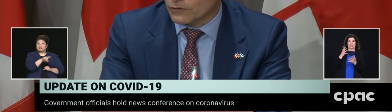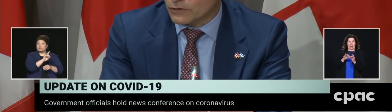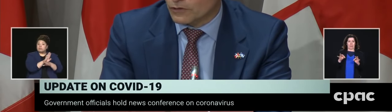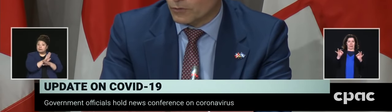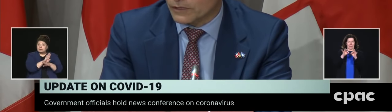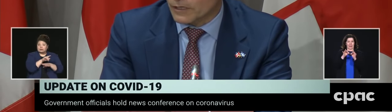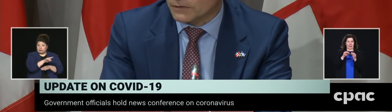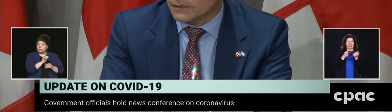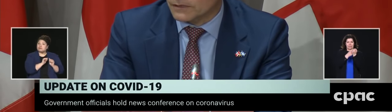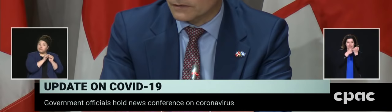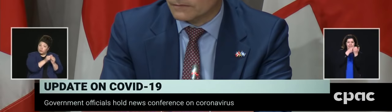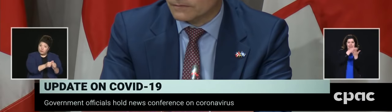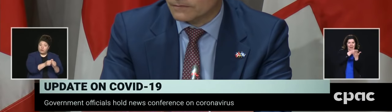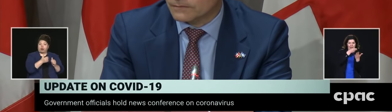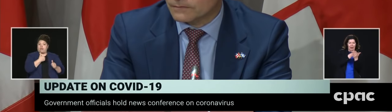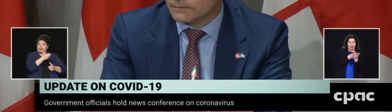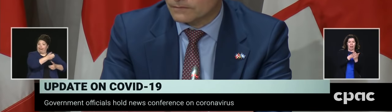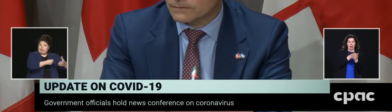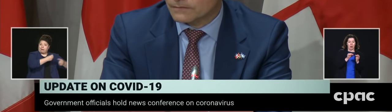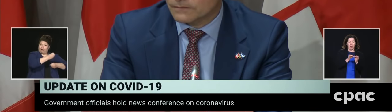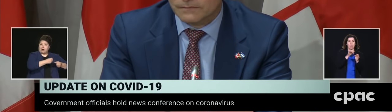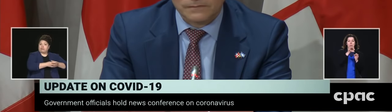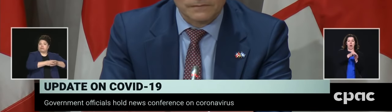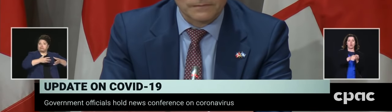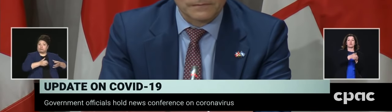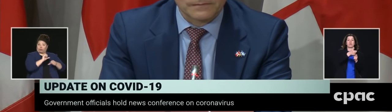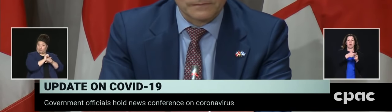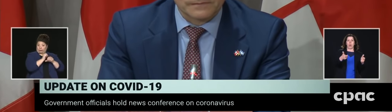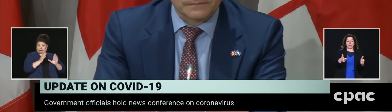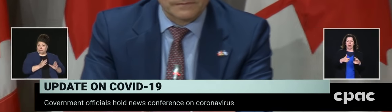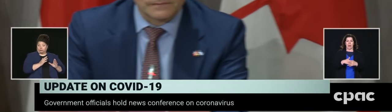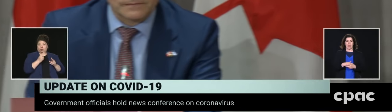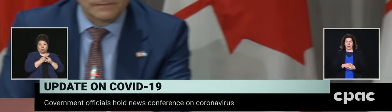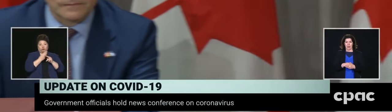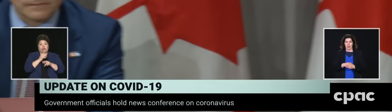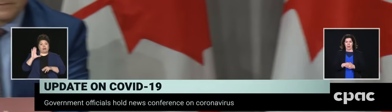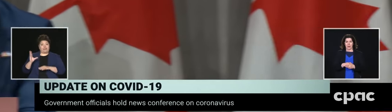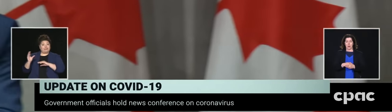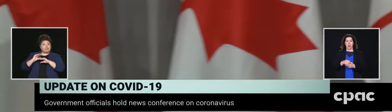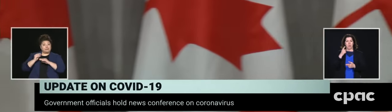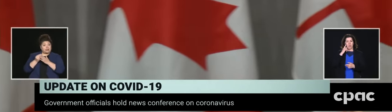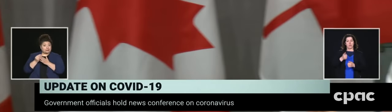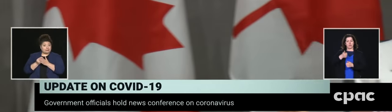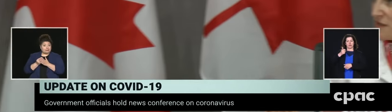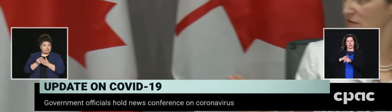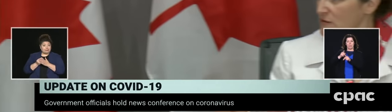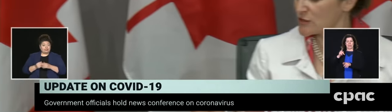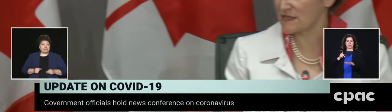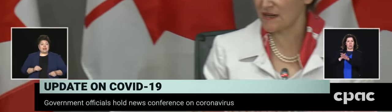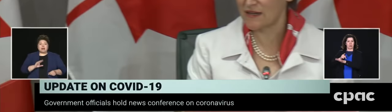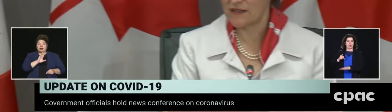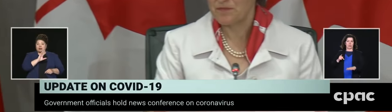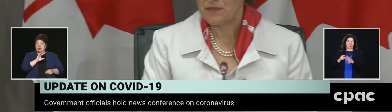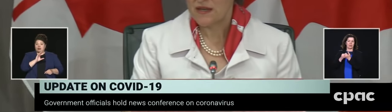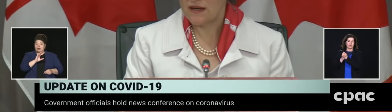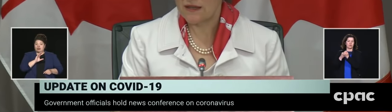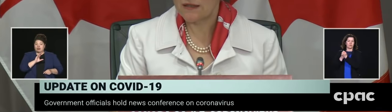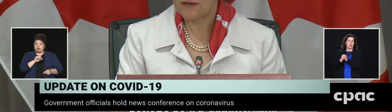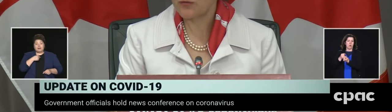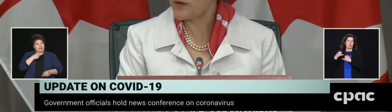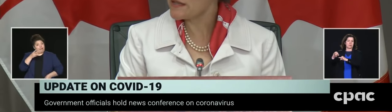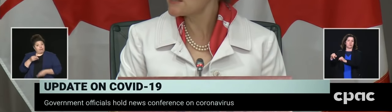workers on the wage subsidies. Yeah, and I'll just add, I mean, I very much agree with Jean-Yves, and I would just add,